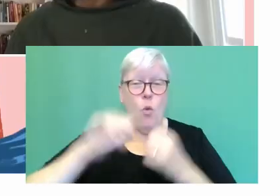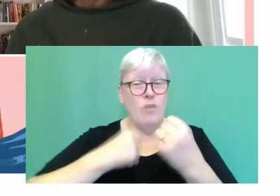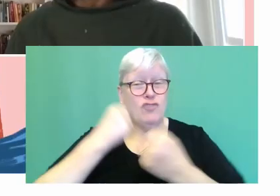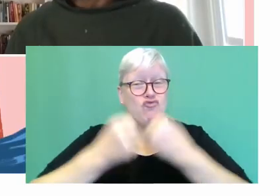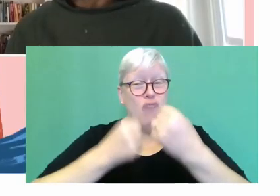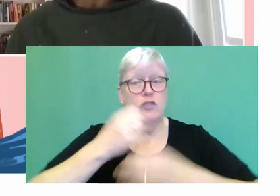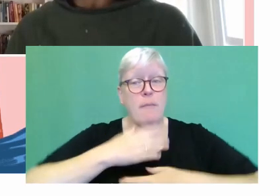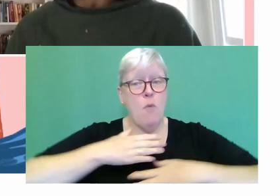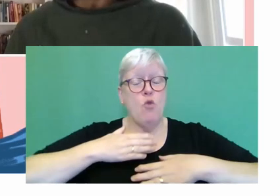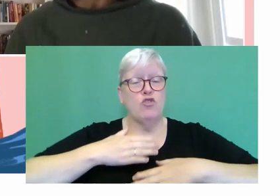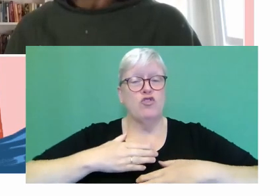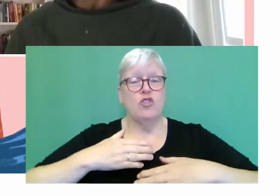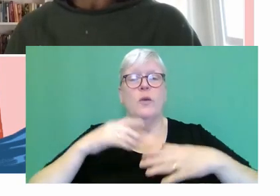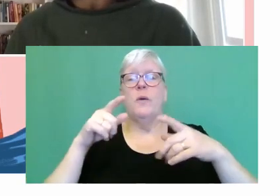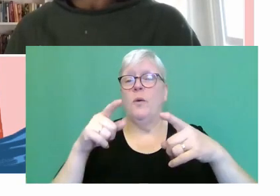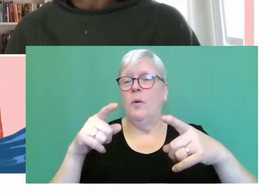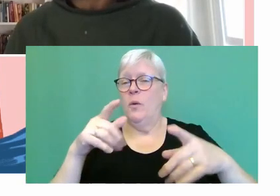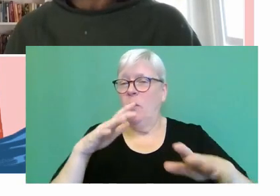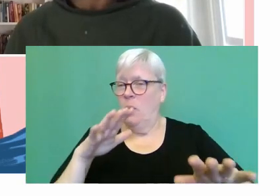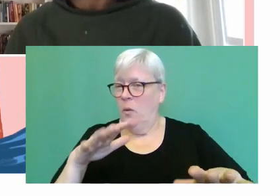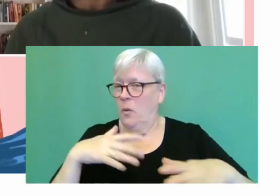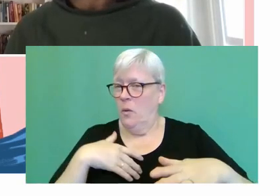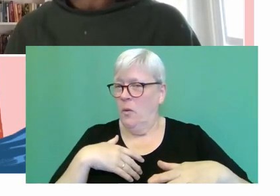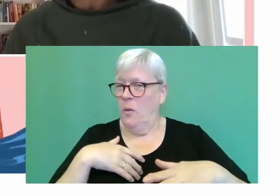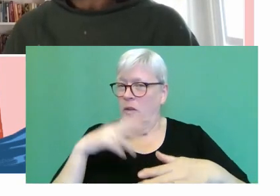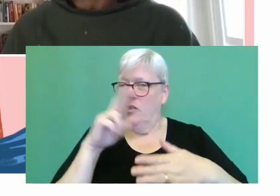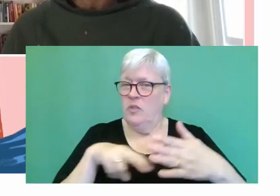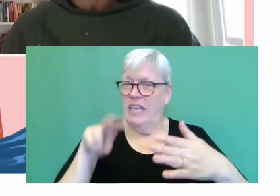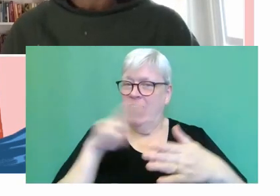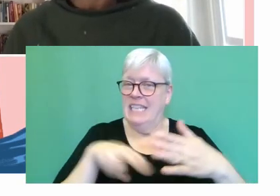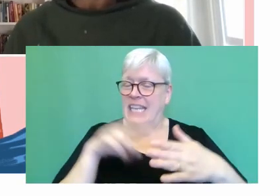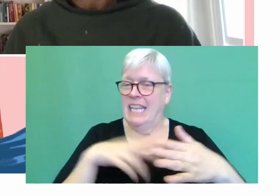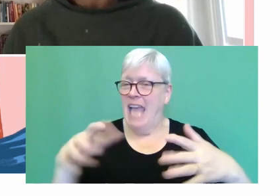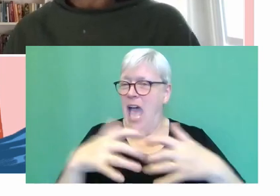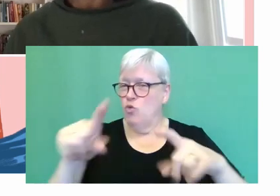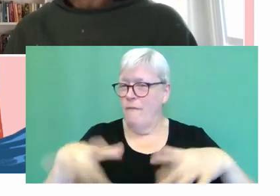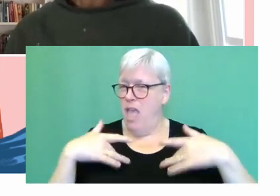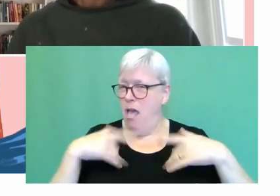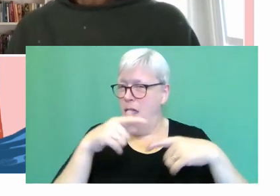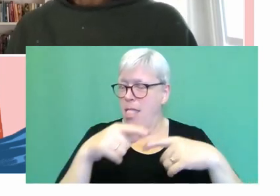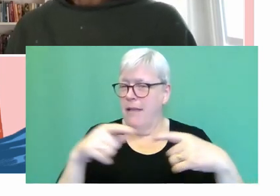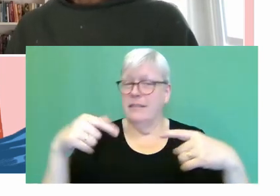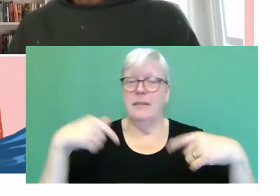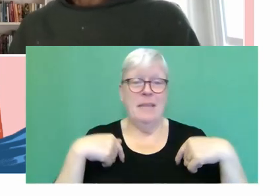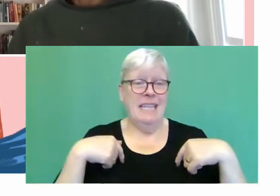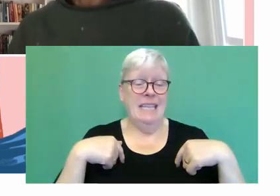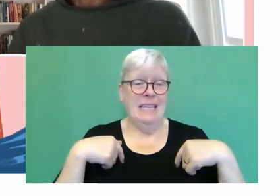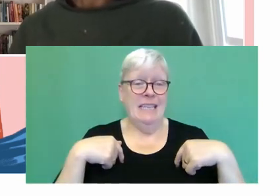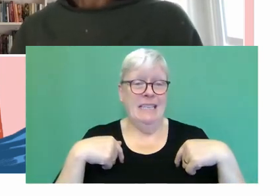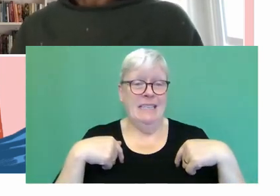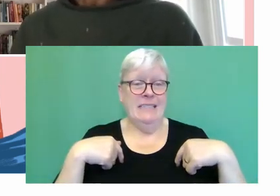development? what's your, what's your reading of that? Okay, so my reading, my kind of, my, you know, as a lay